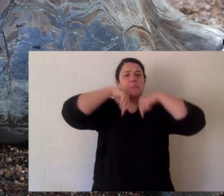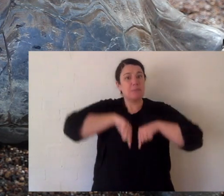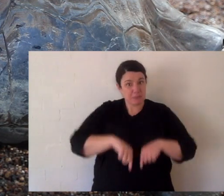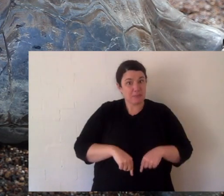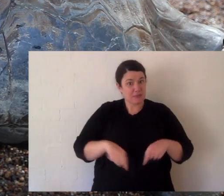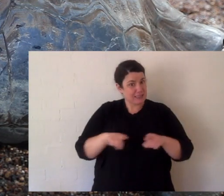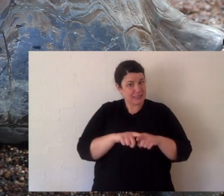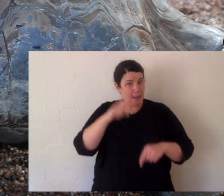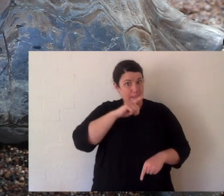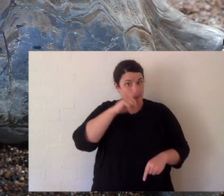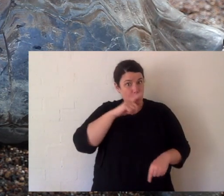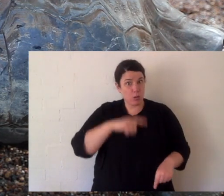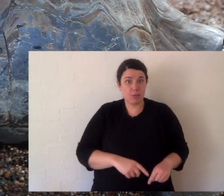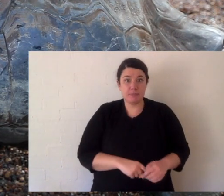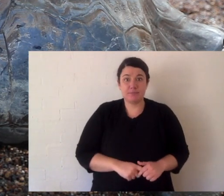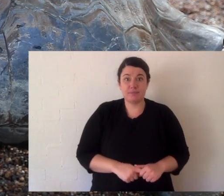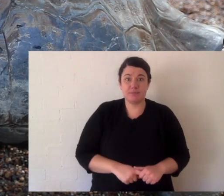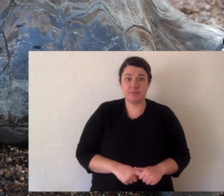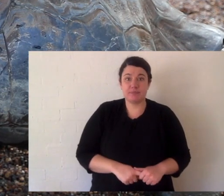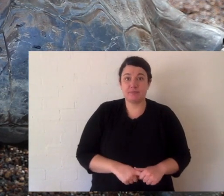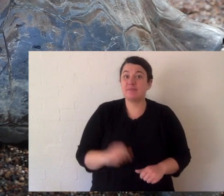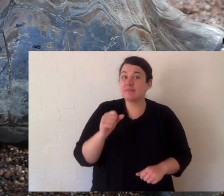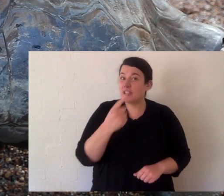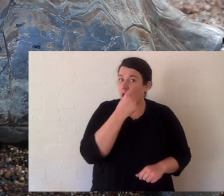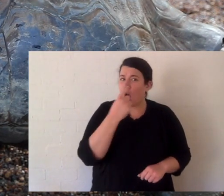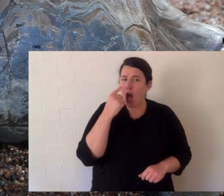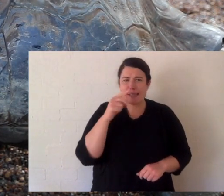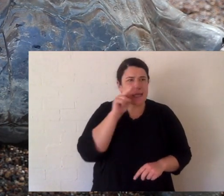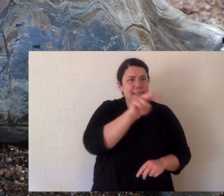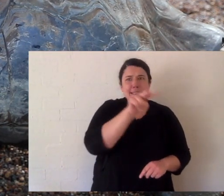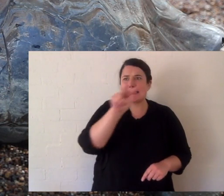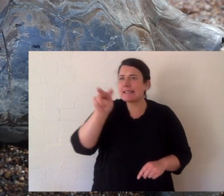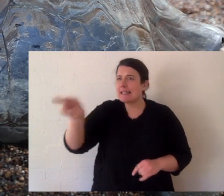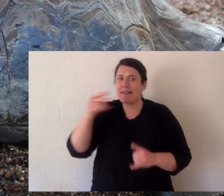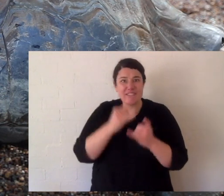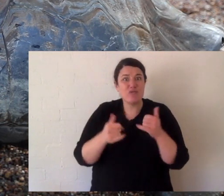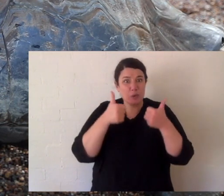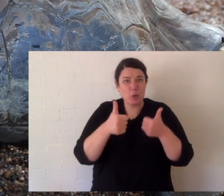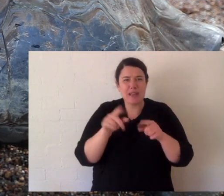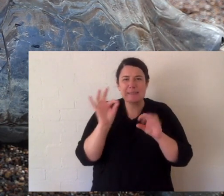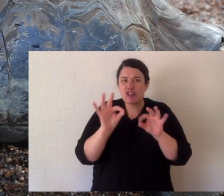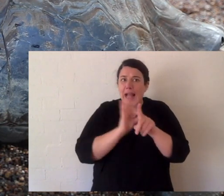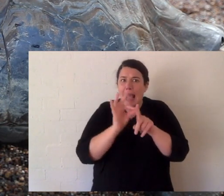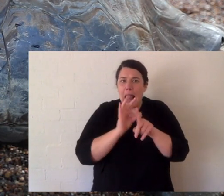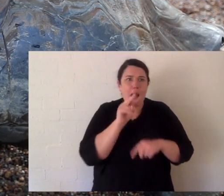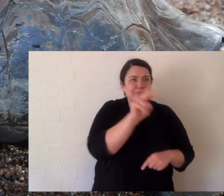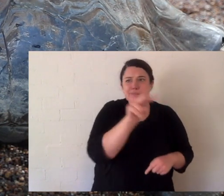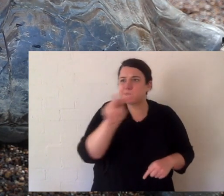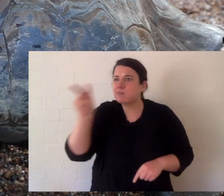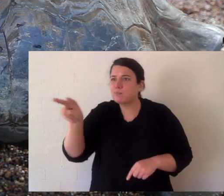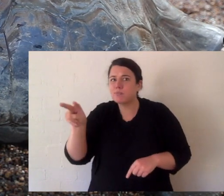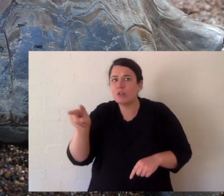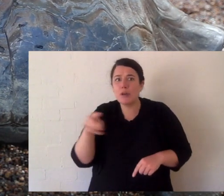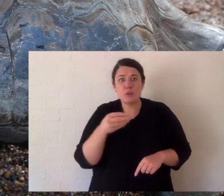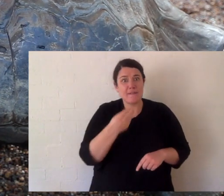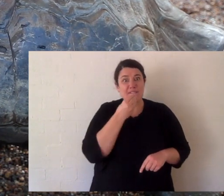He breathes there, just like us. Now, his eyes, he has actually quite good vision, especially colour vision, because the foods that they